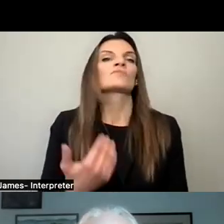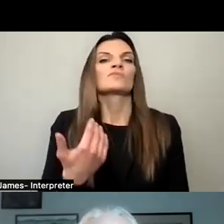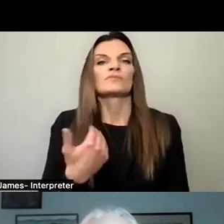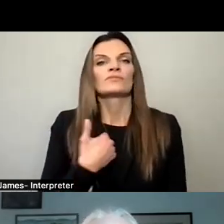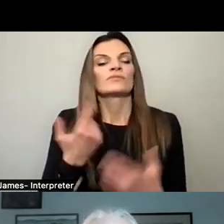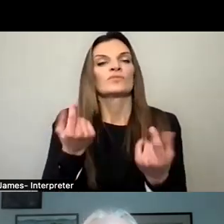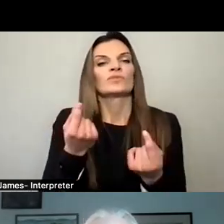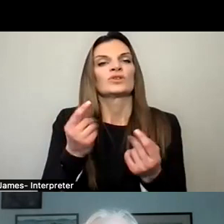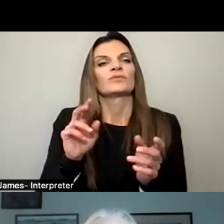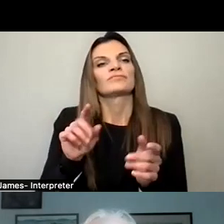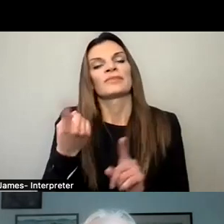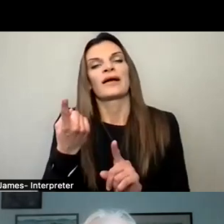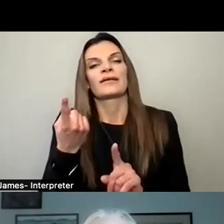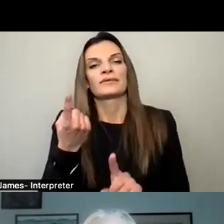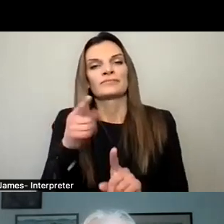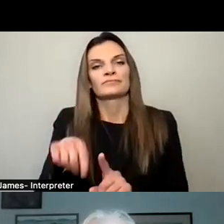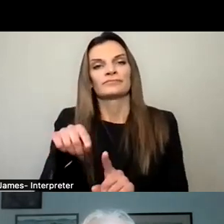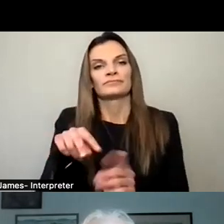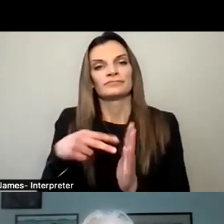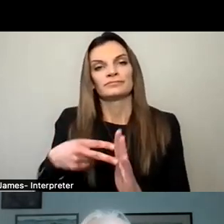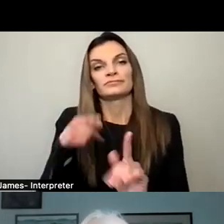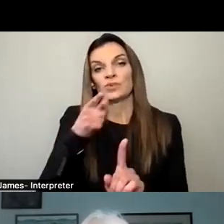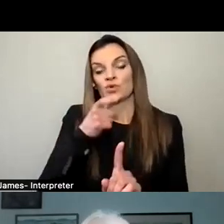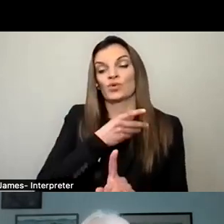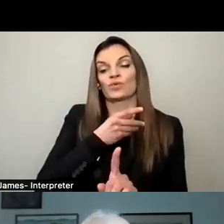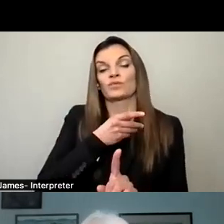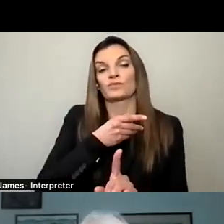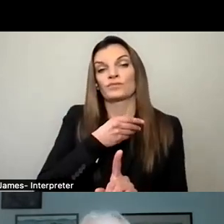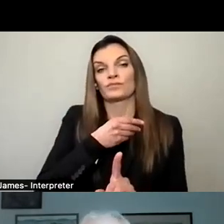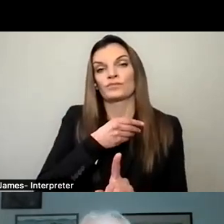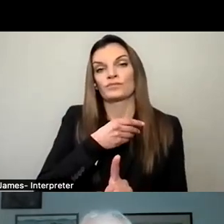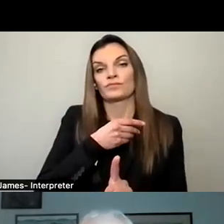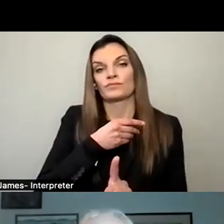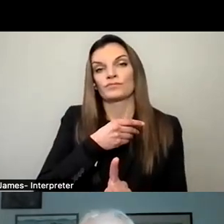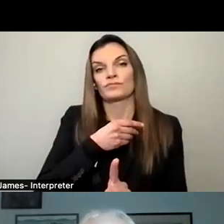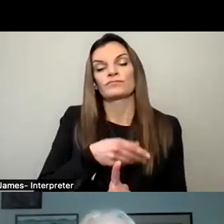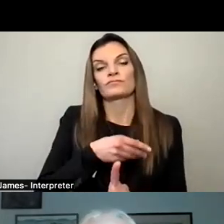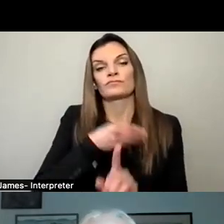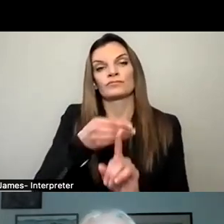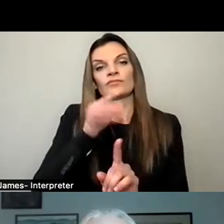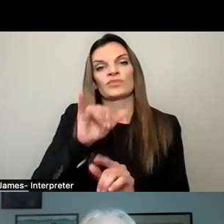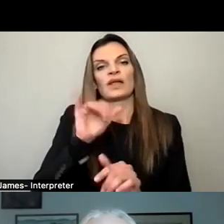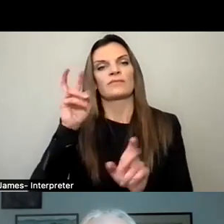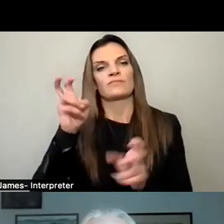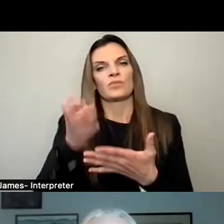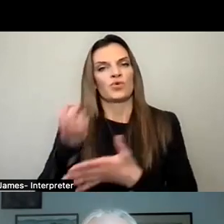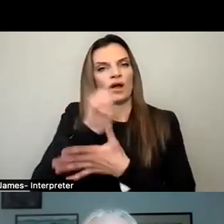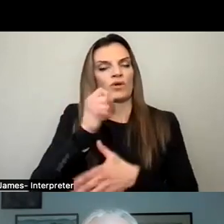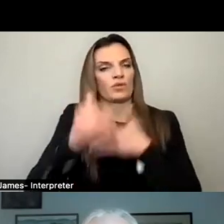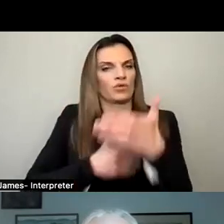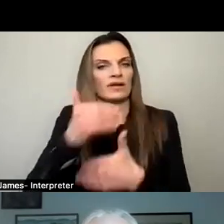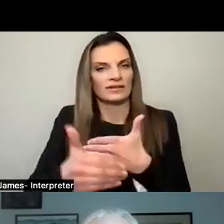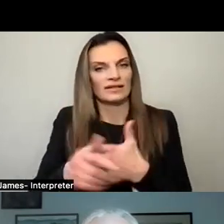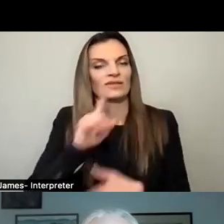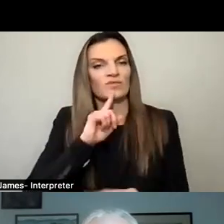term limits. It was an incumbent priority process. It was incredibly